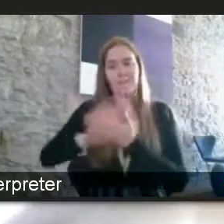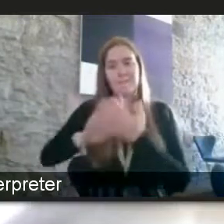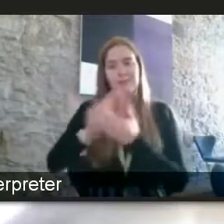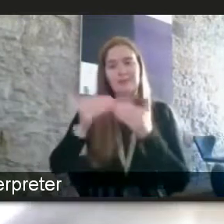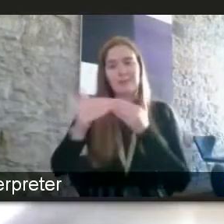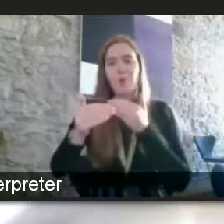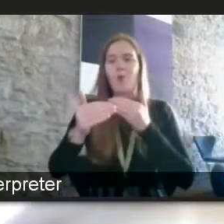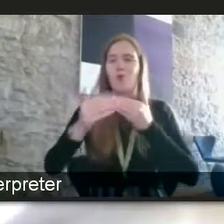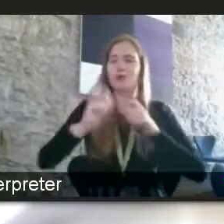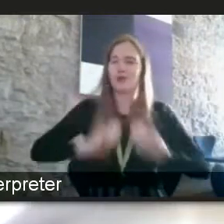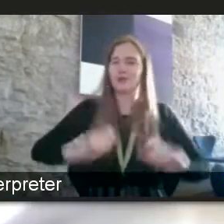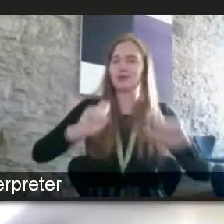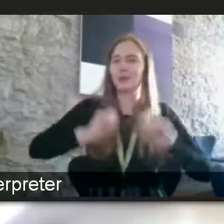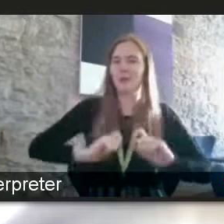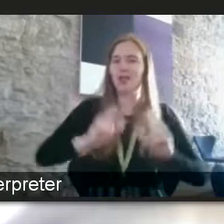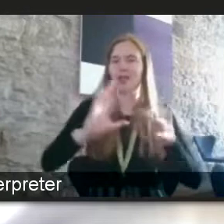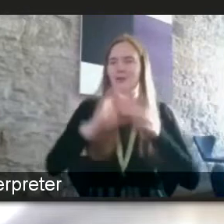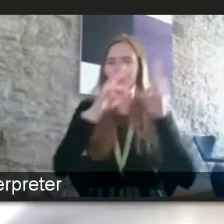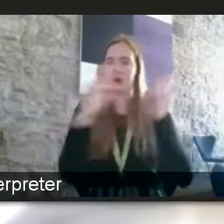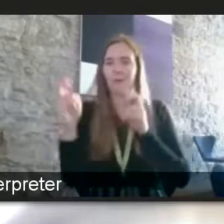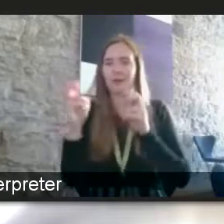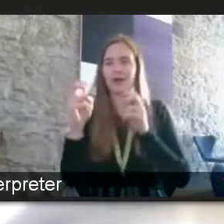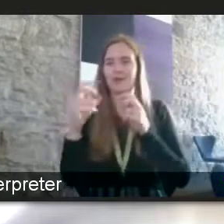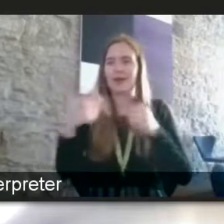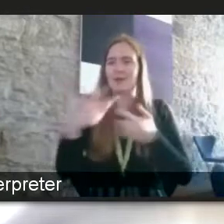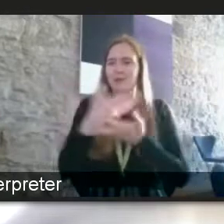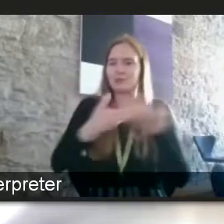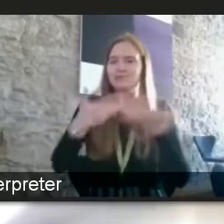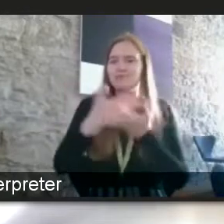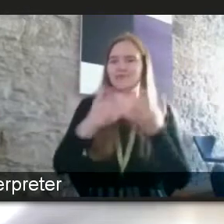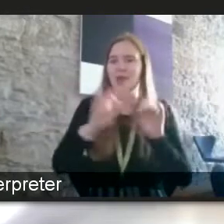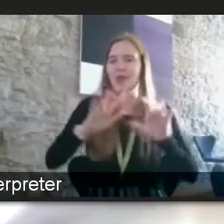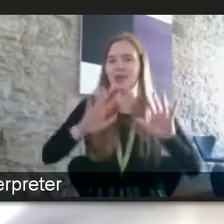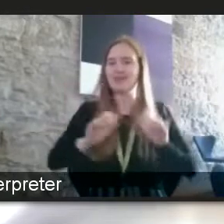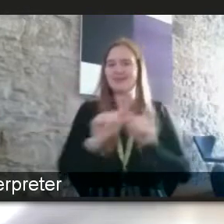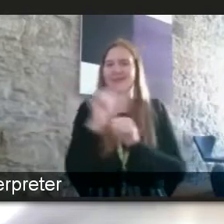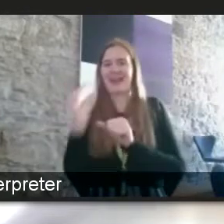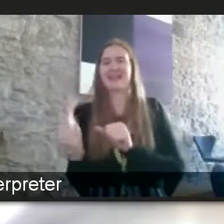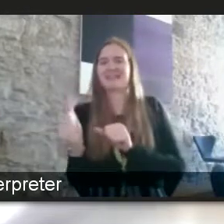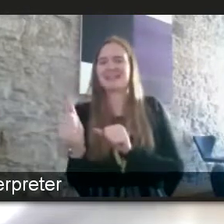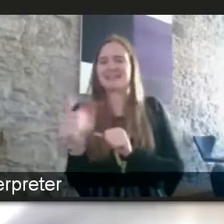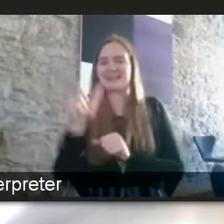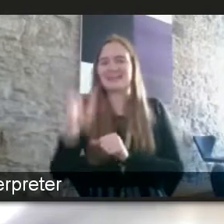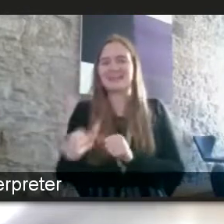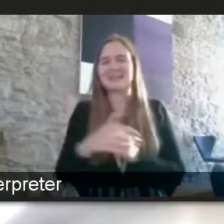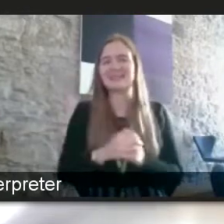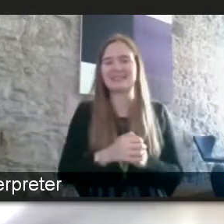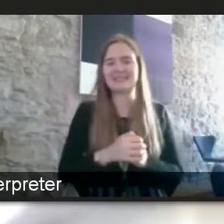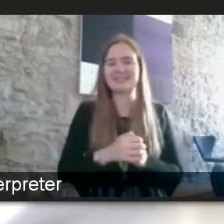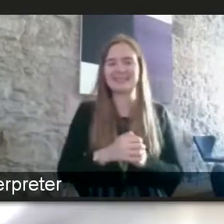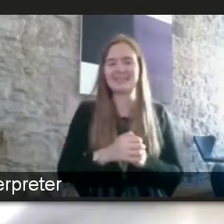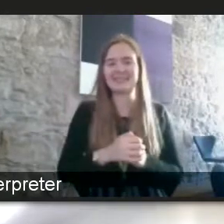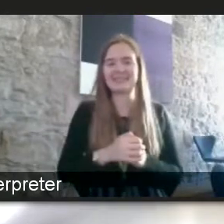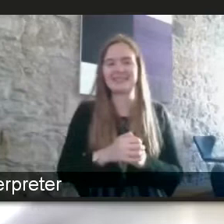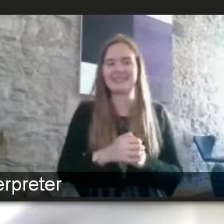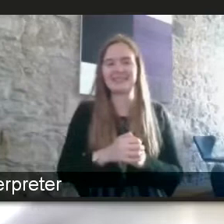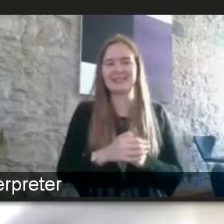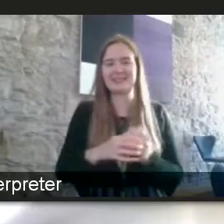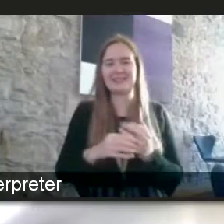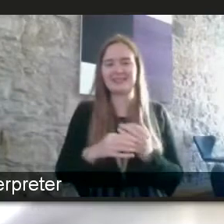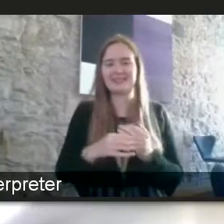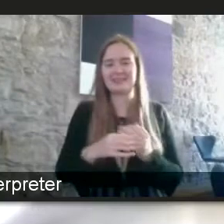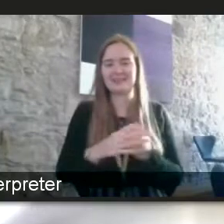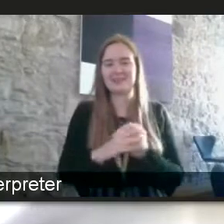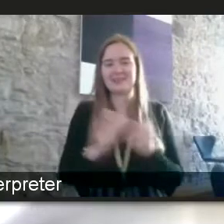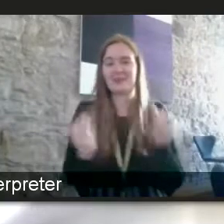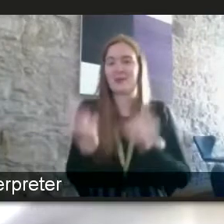comfortable about that topic um and i'll leave it at that so you can go to the next um yeah we've still got our our minute closing so i'll